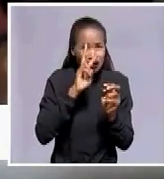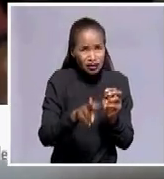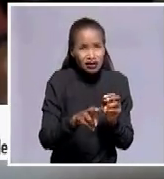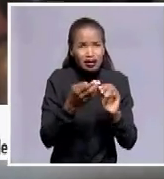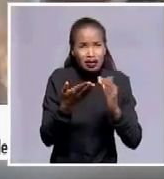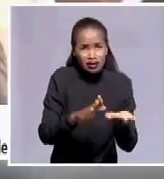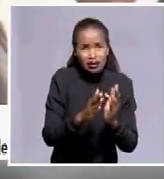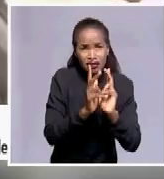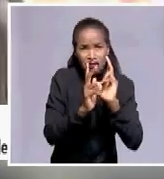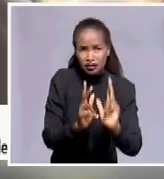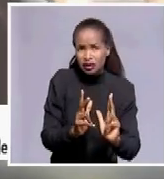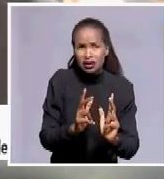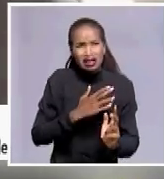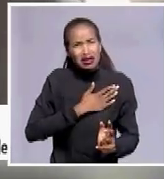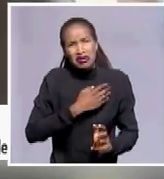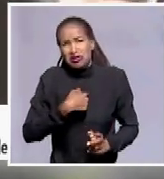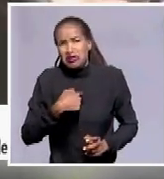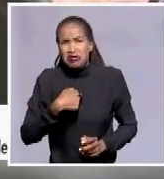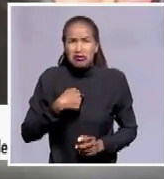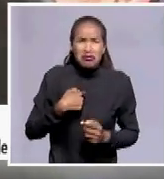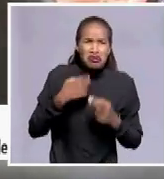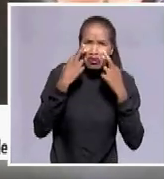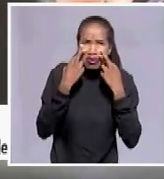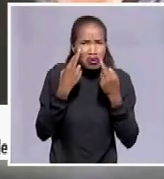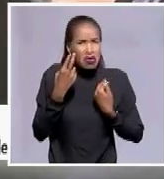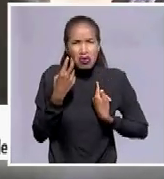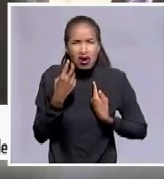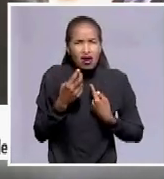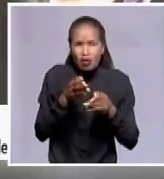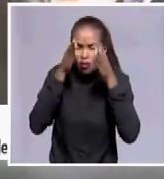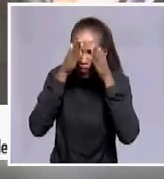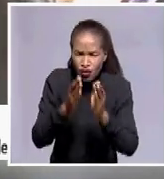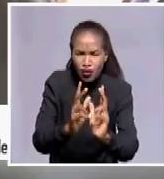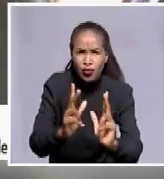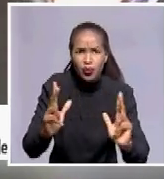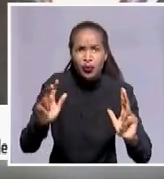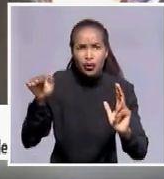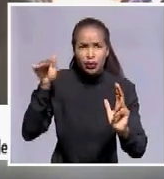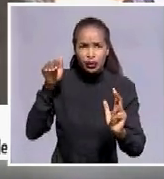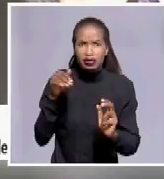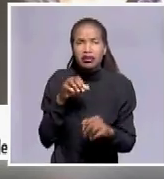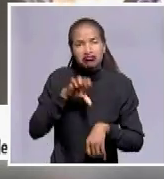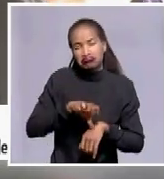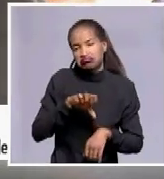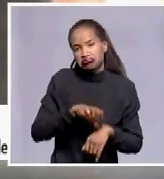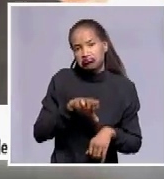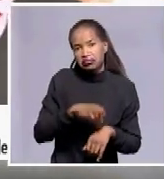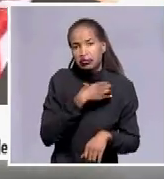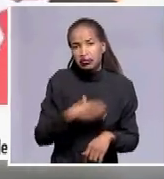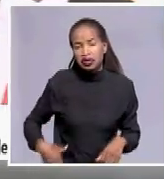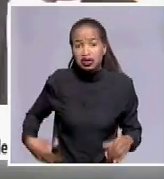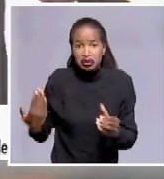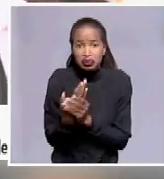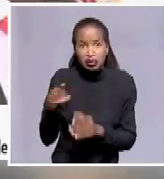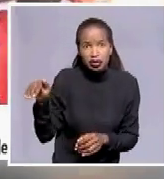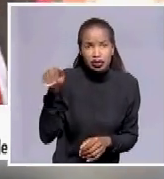selfless. It was not only about him. It was more about Zimbabwe than the individual that he is. And it's very unfortunate that President Nangwagwa,